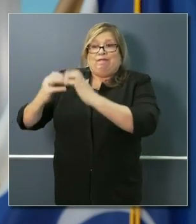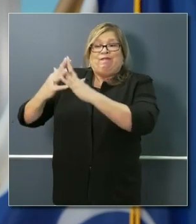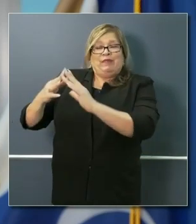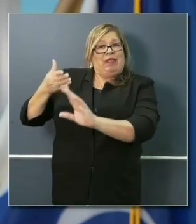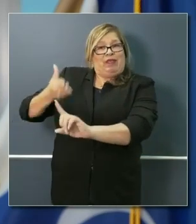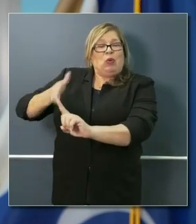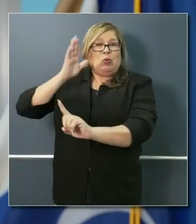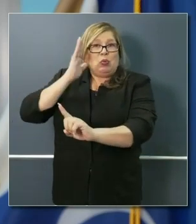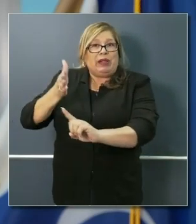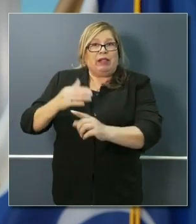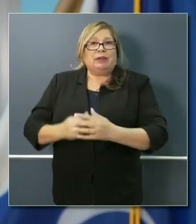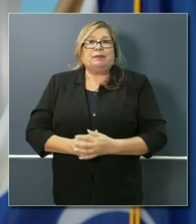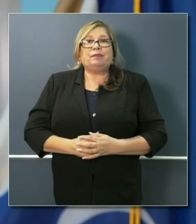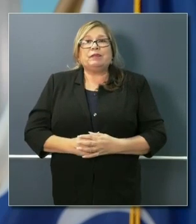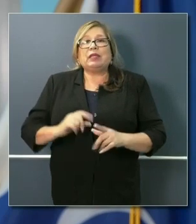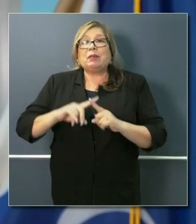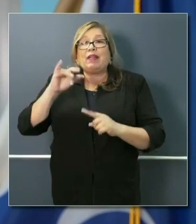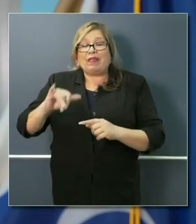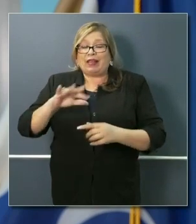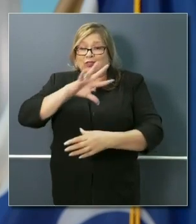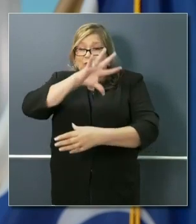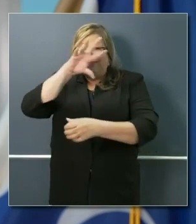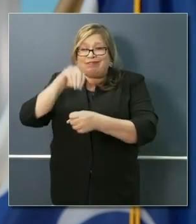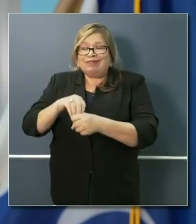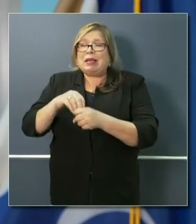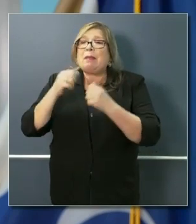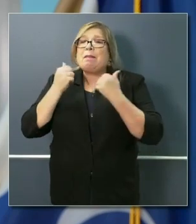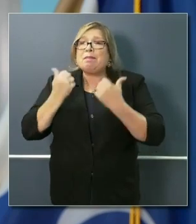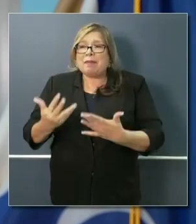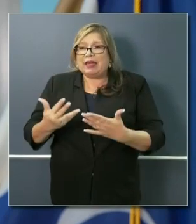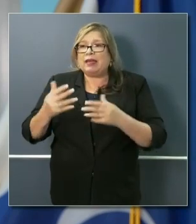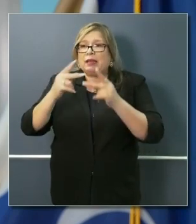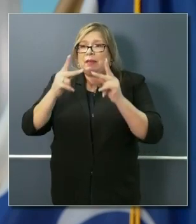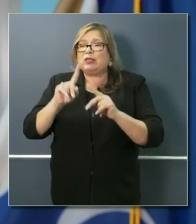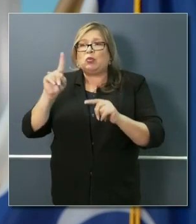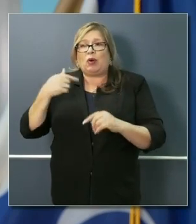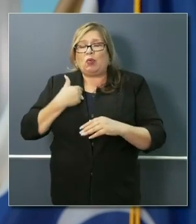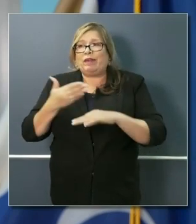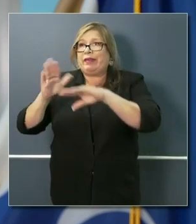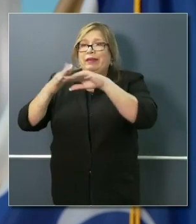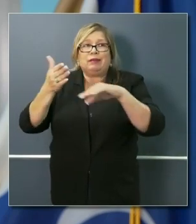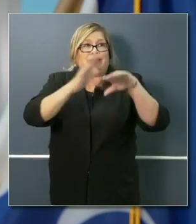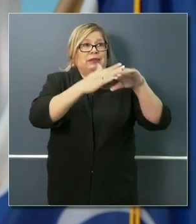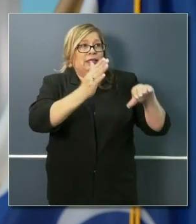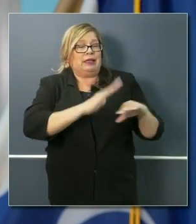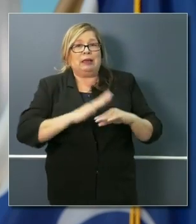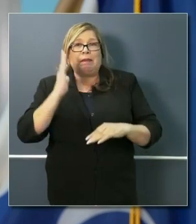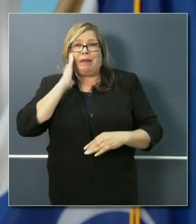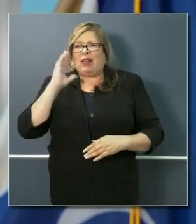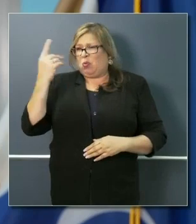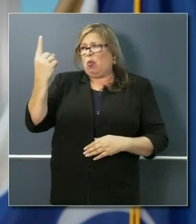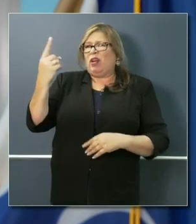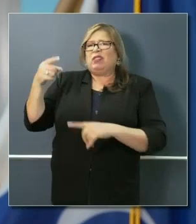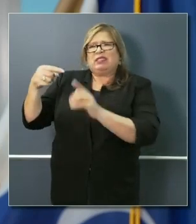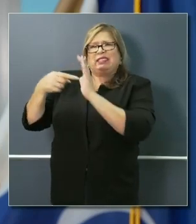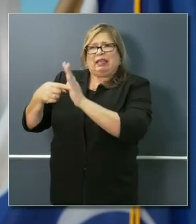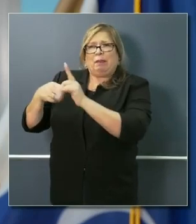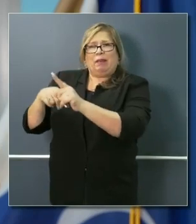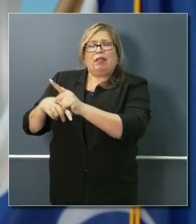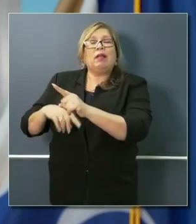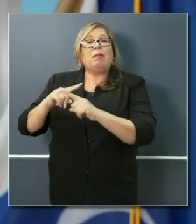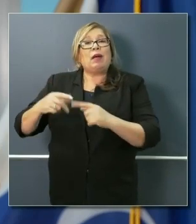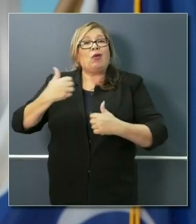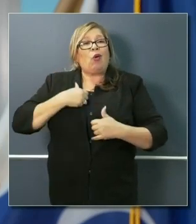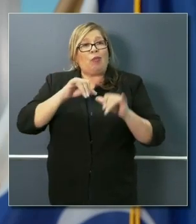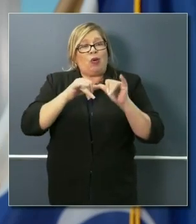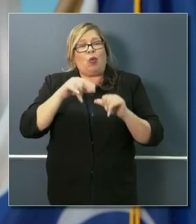But it's part of the total surge package. That's just one example. We have also spec'd out, they've looked, the Army Corps of